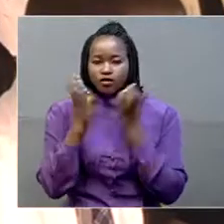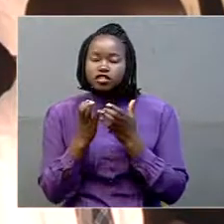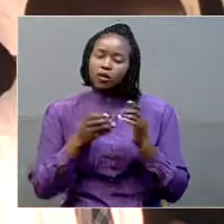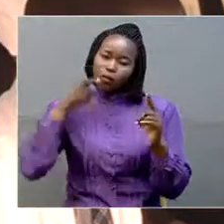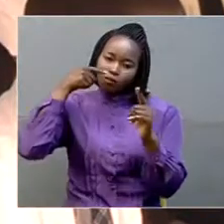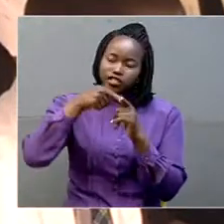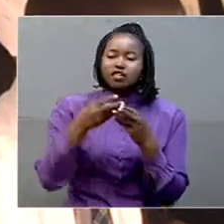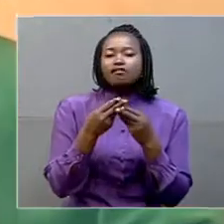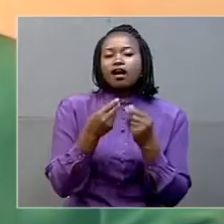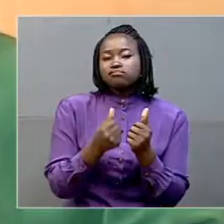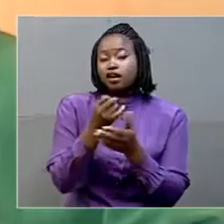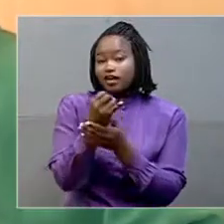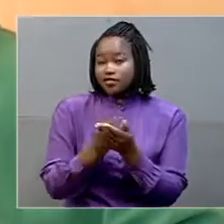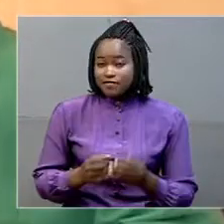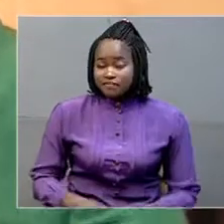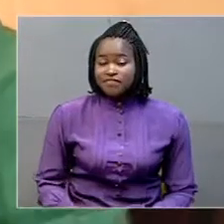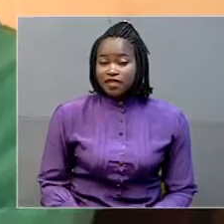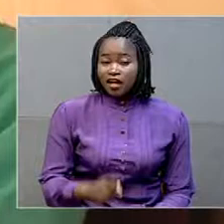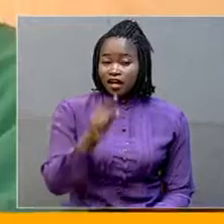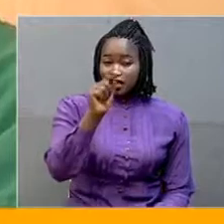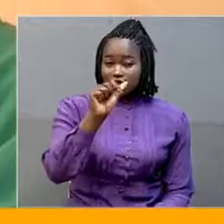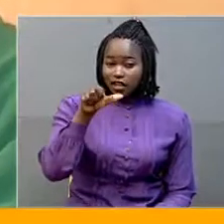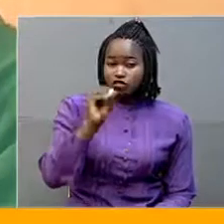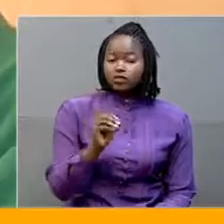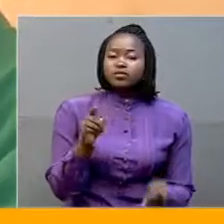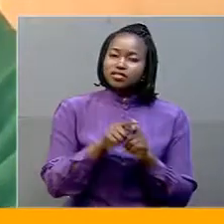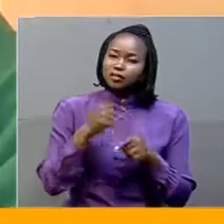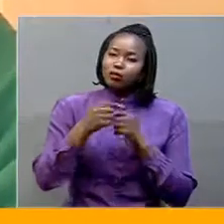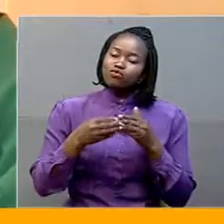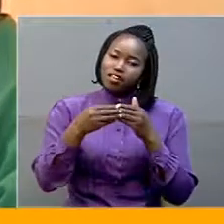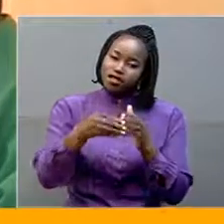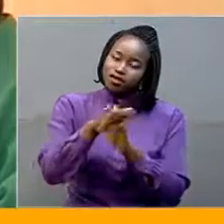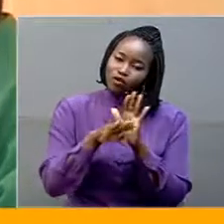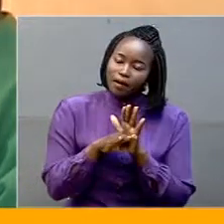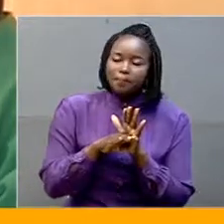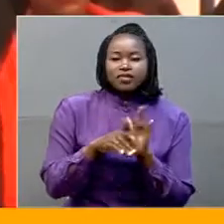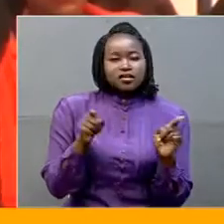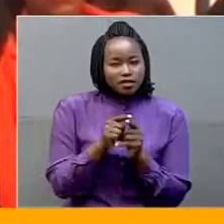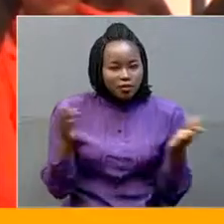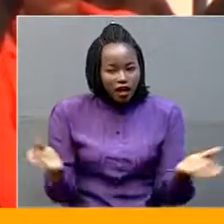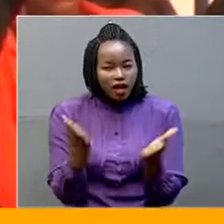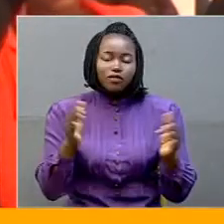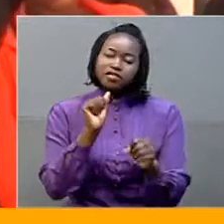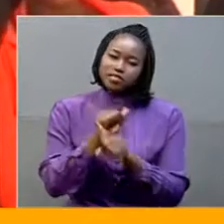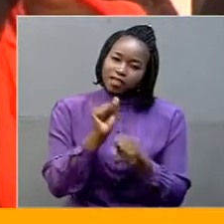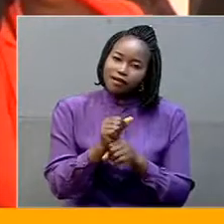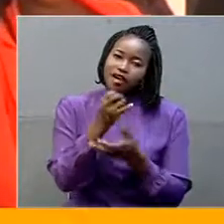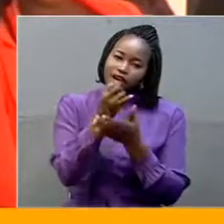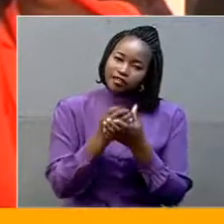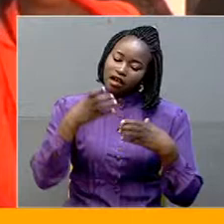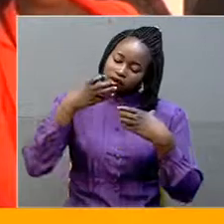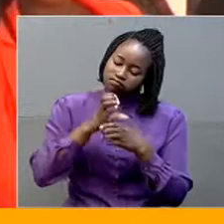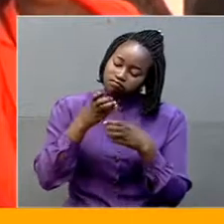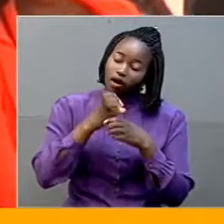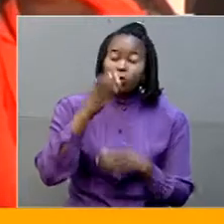against AIDS. Just so, Mulago is conducting the exercise. Cassandre encourages staff to test for HIV because